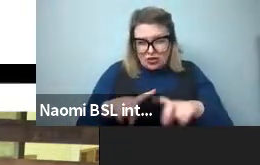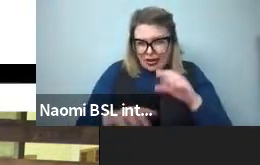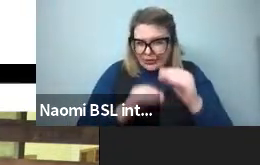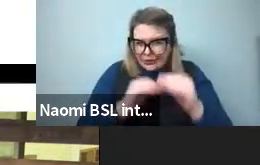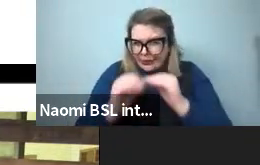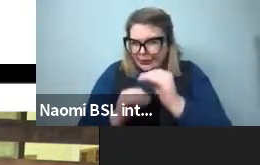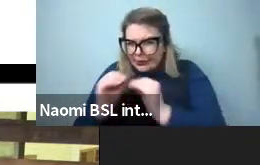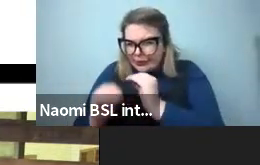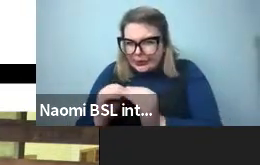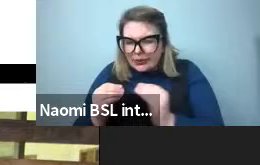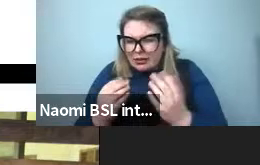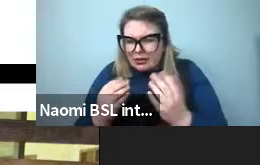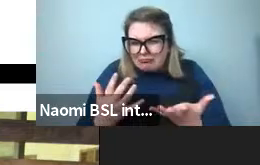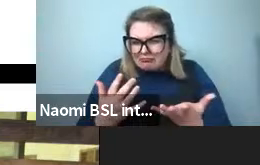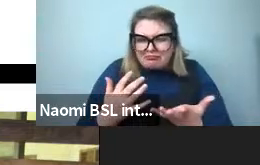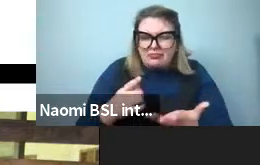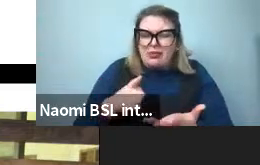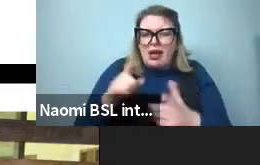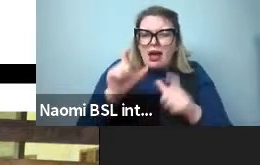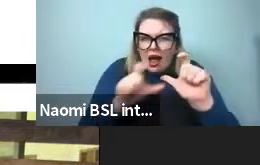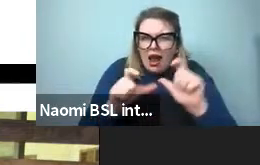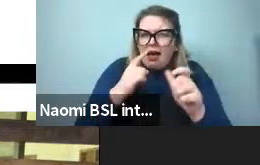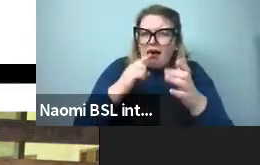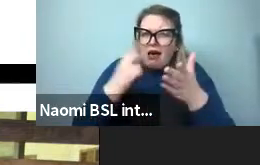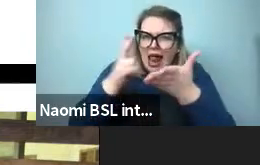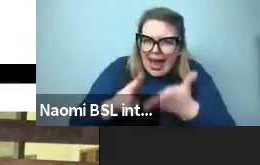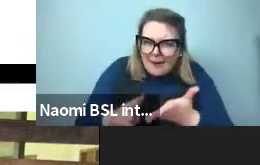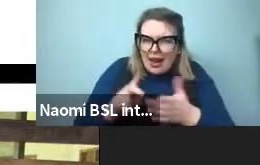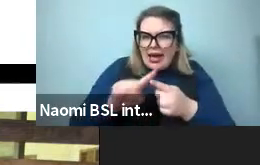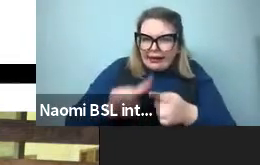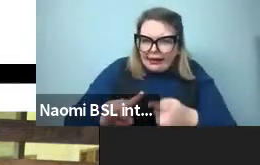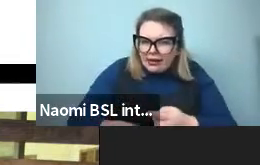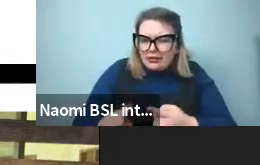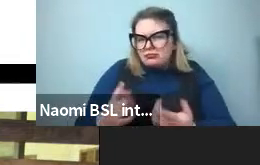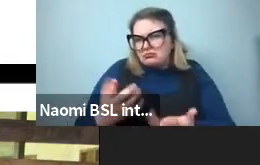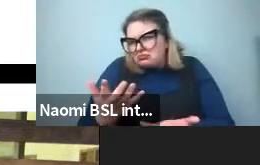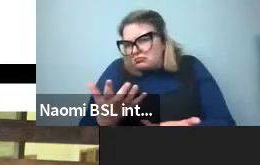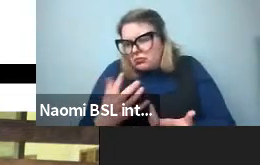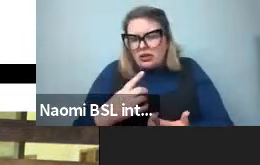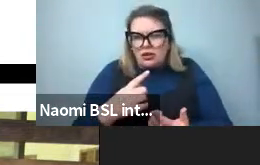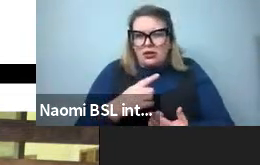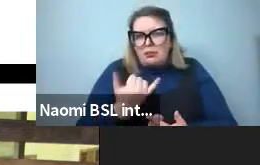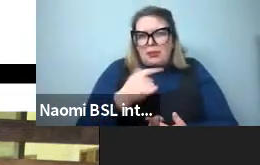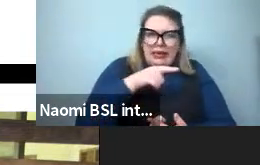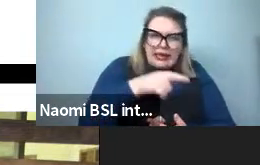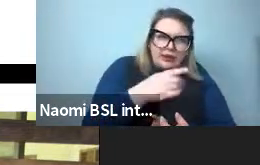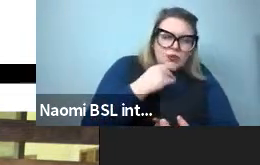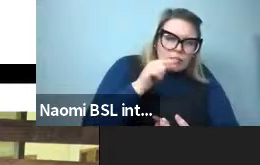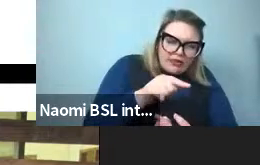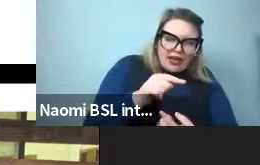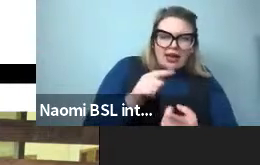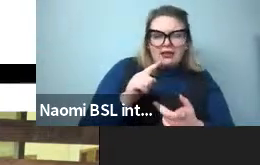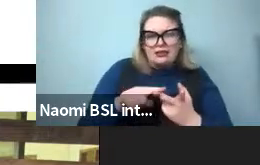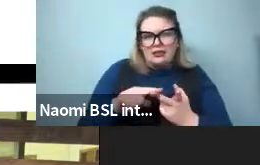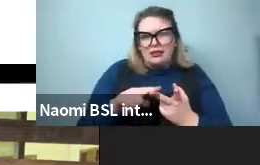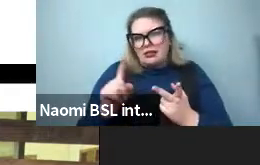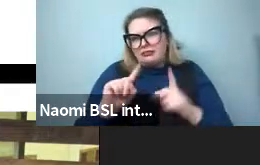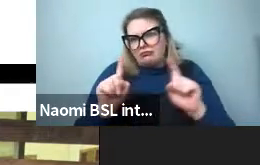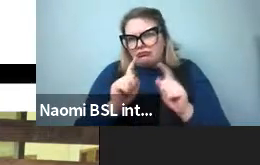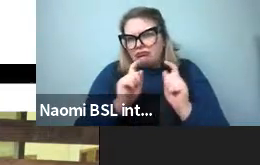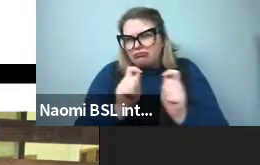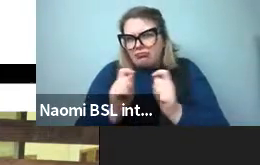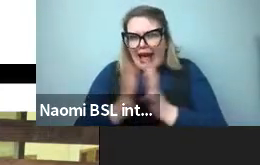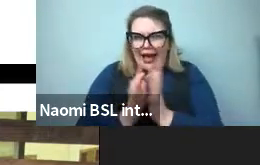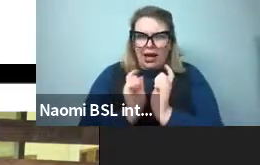different aspects of the color labeling paradigms. There's multiple paradigms one might use to do this task and wanting to test